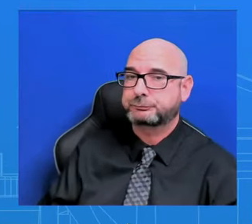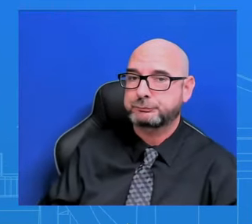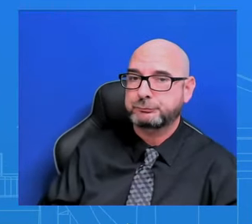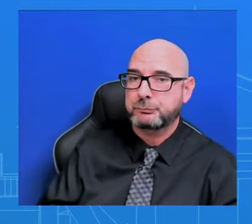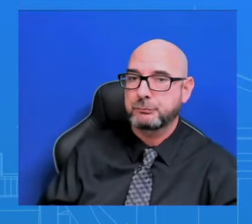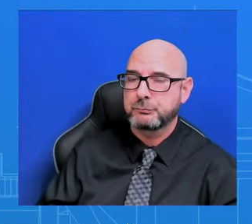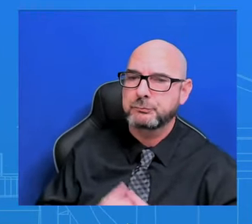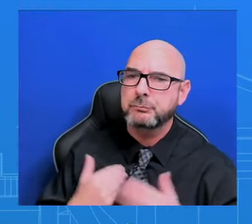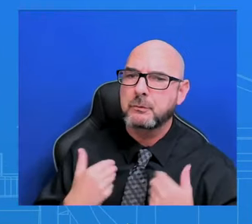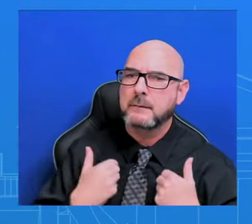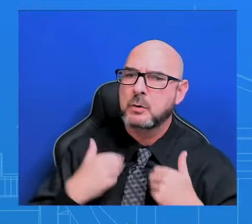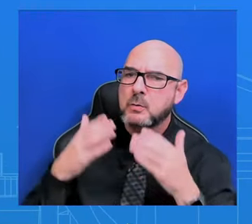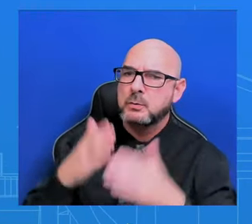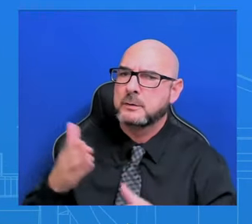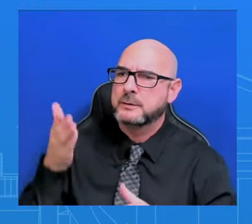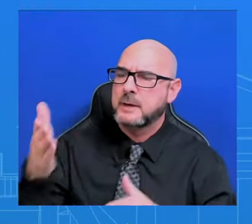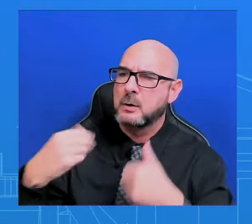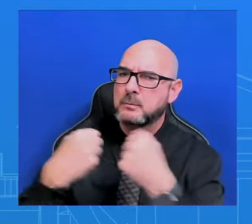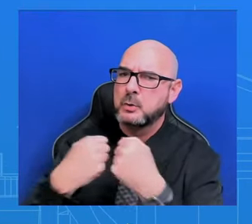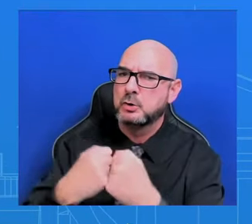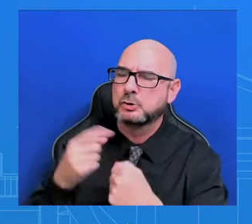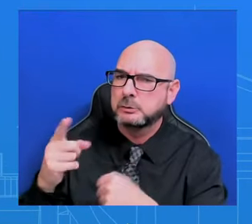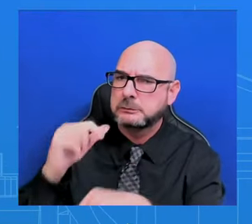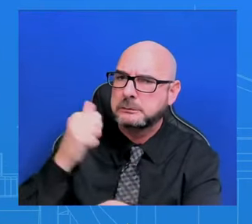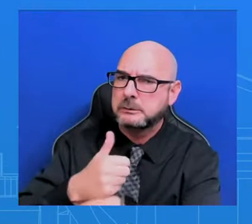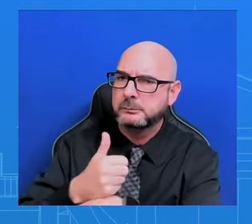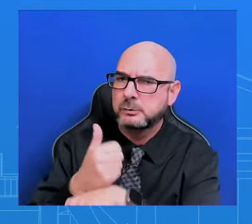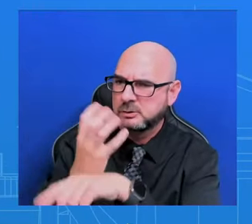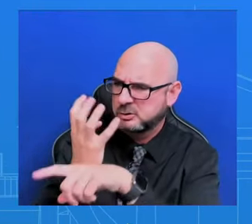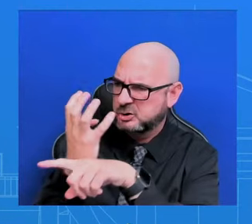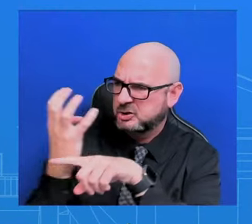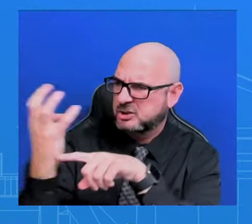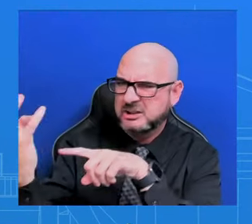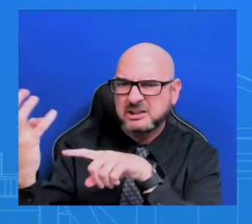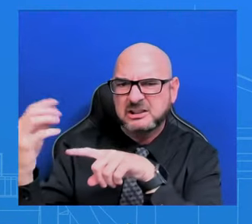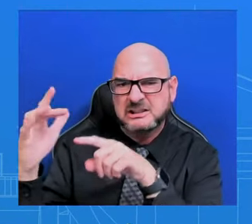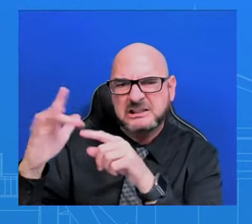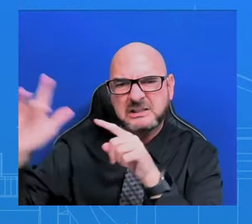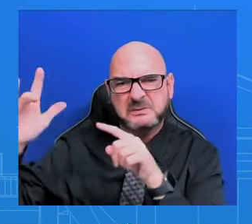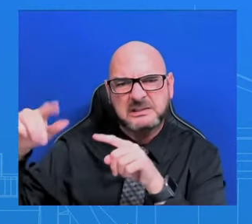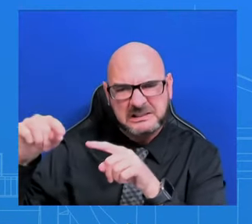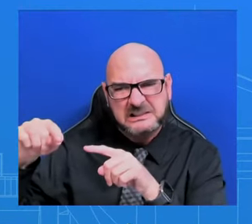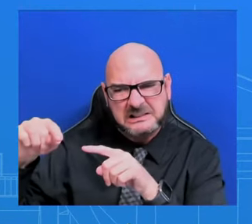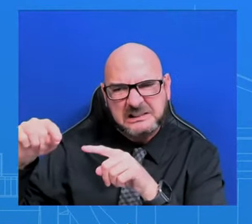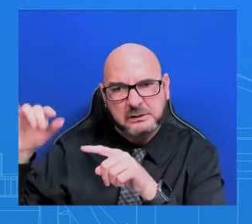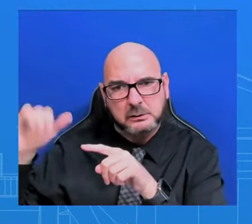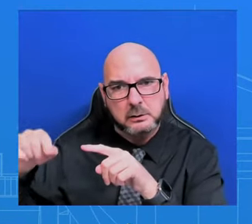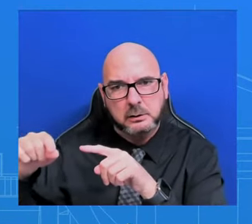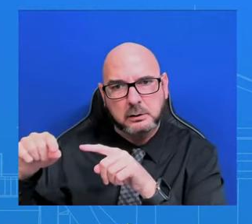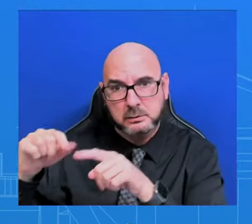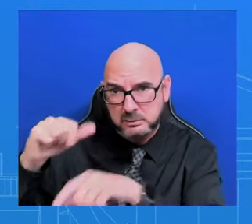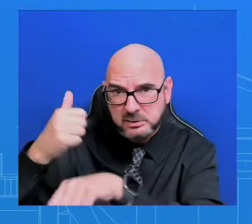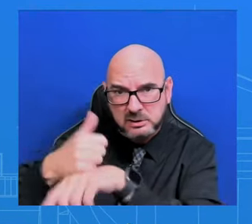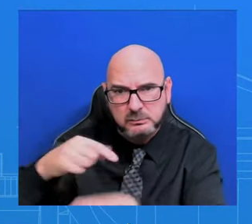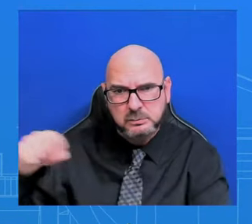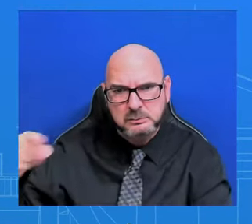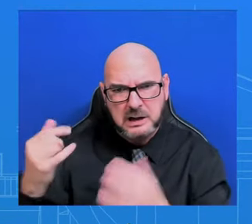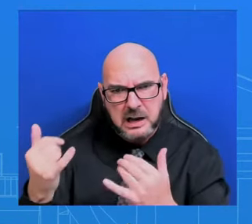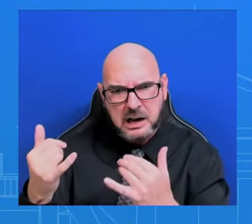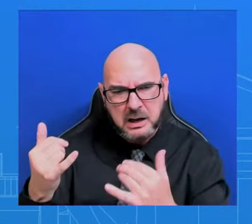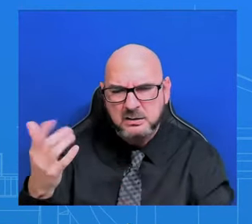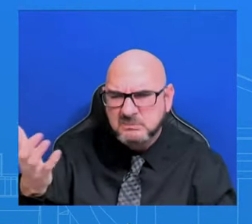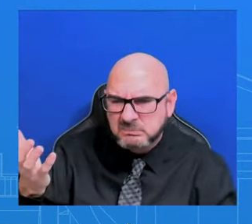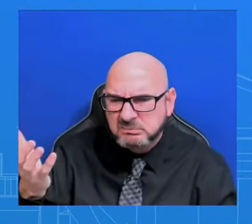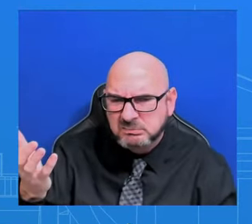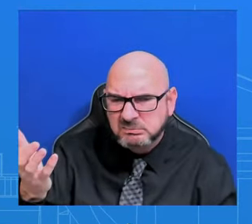Guard setting up razor wire right now, today, even in the wake of this decision. How does the administration plan to deal with that